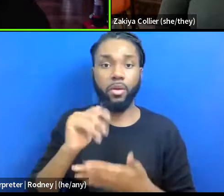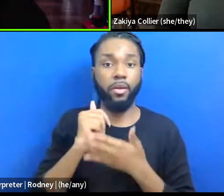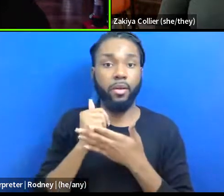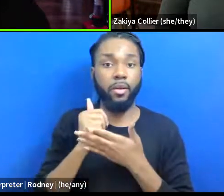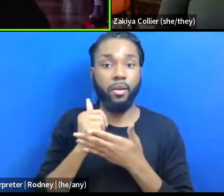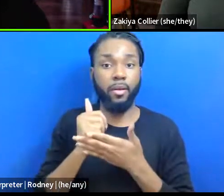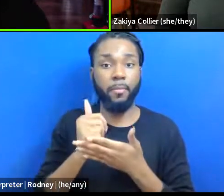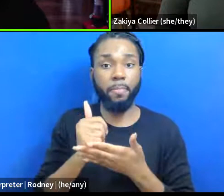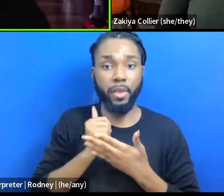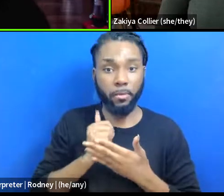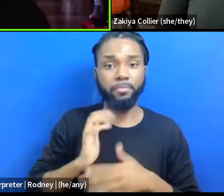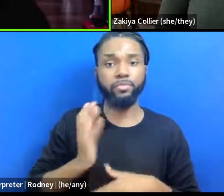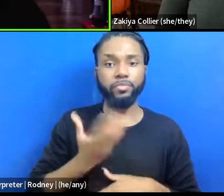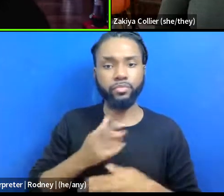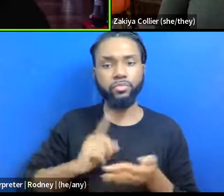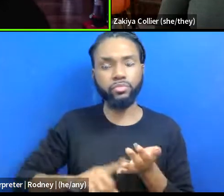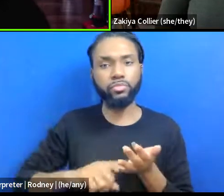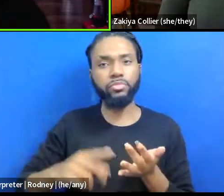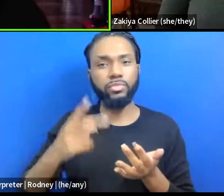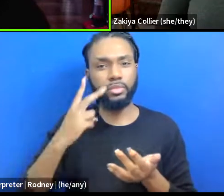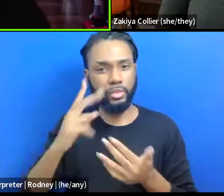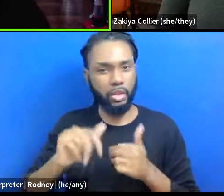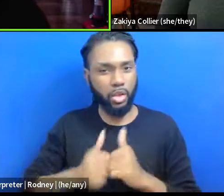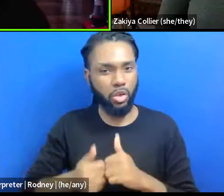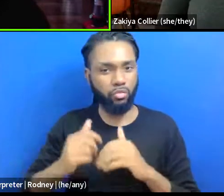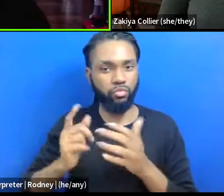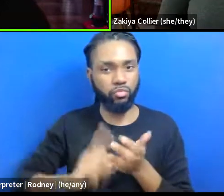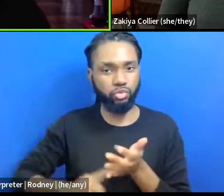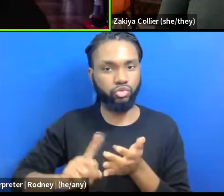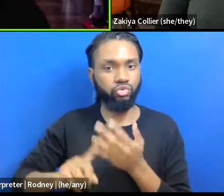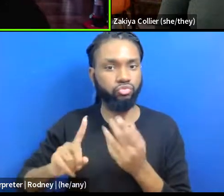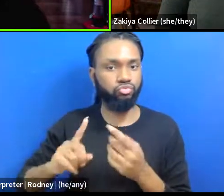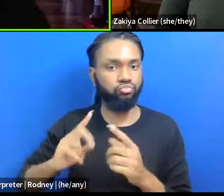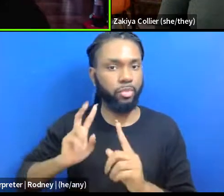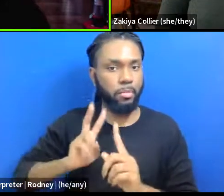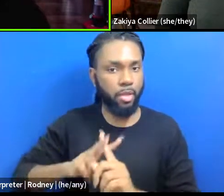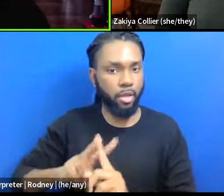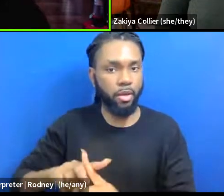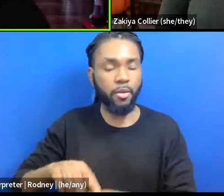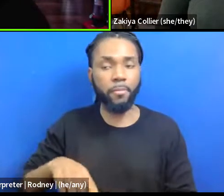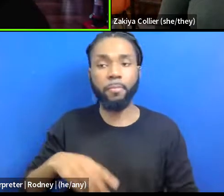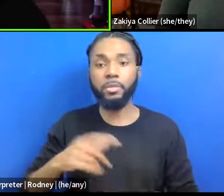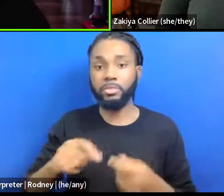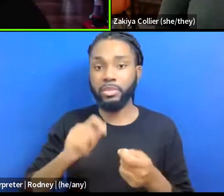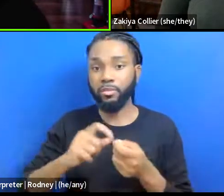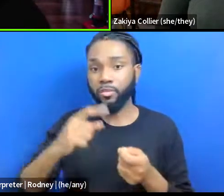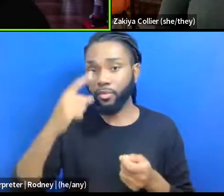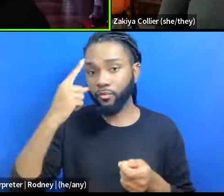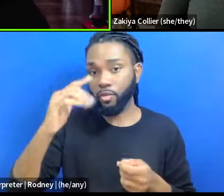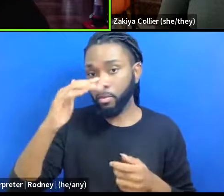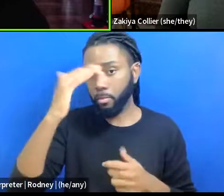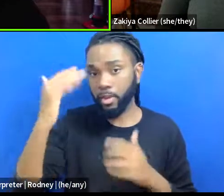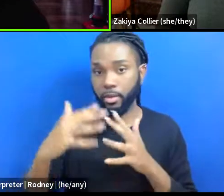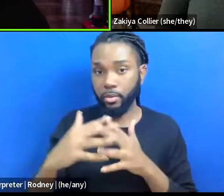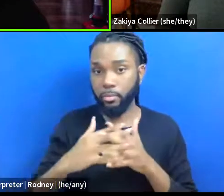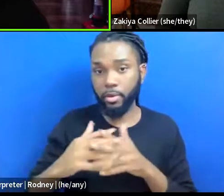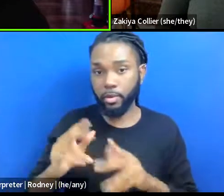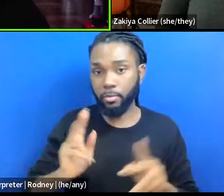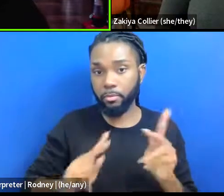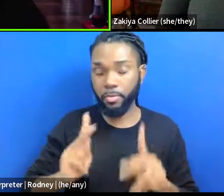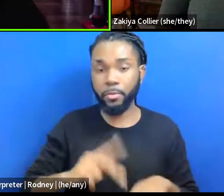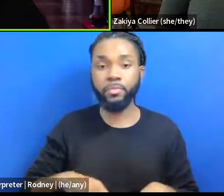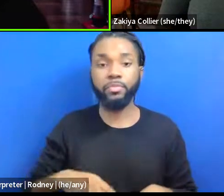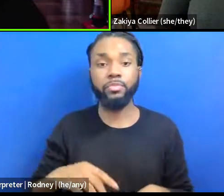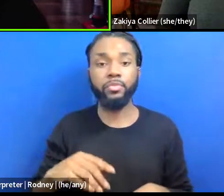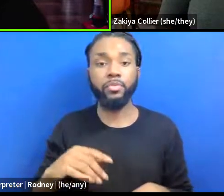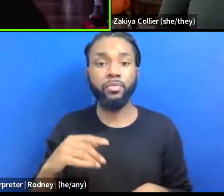to kind of see how information has been applied and specifically to black Americans, the way that, you know, punitive